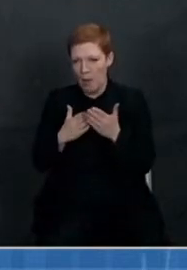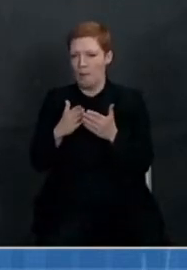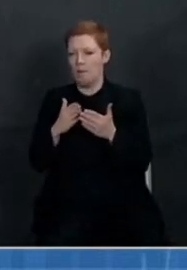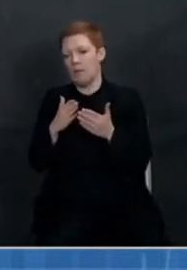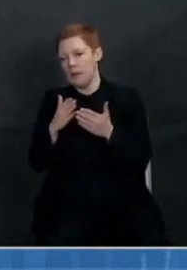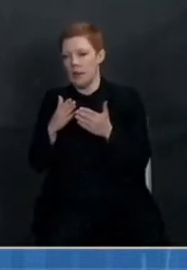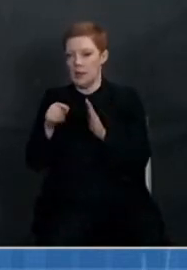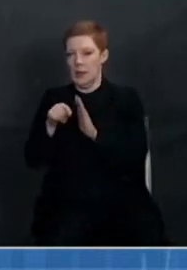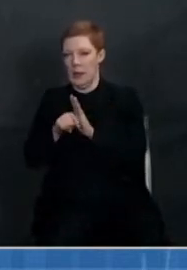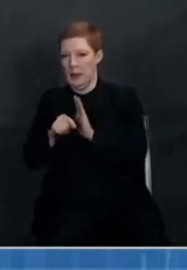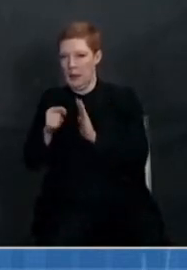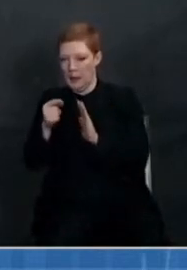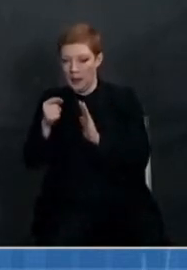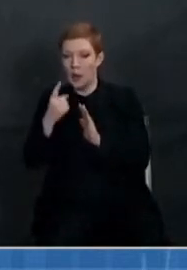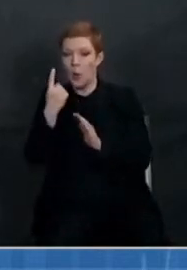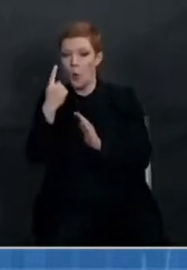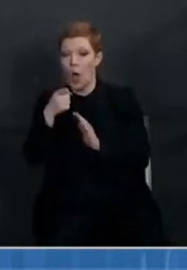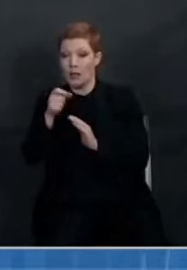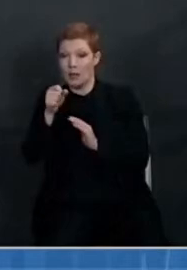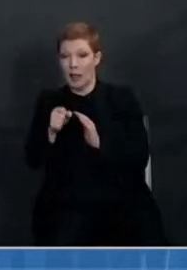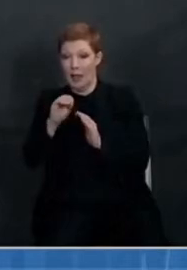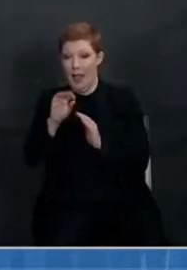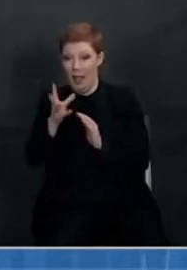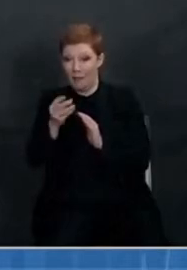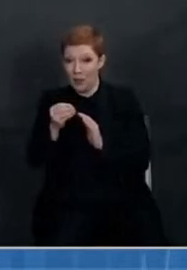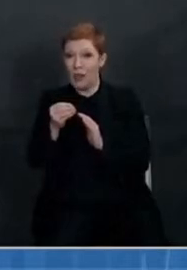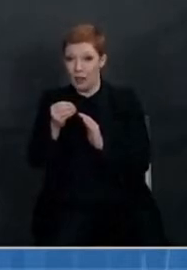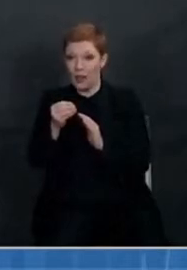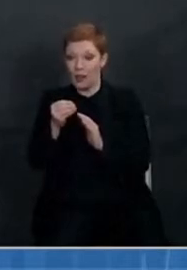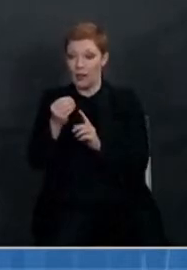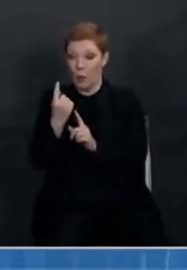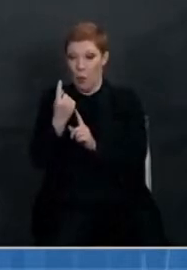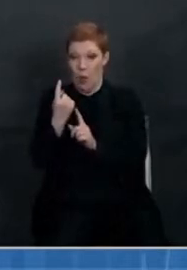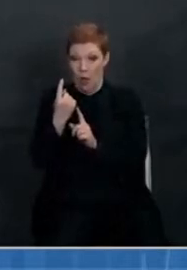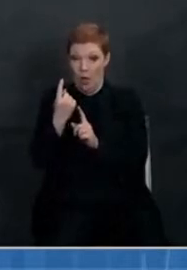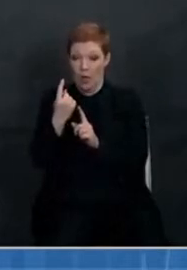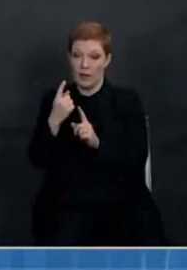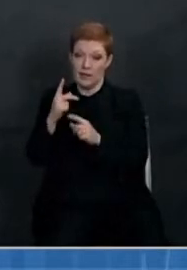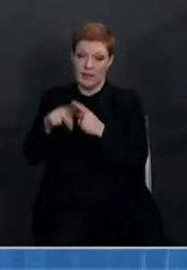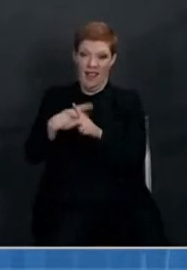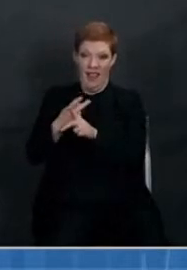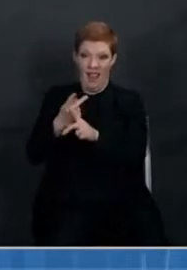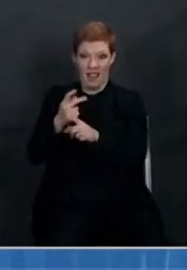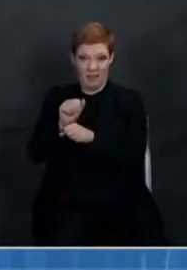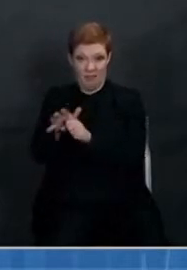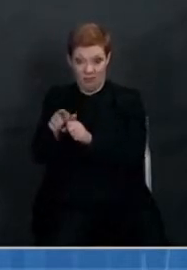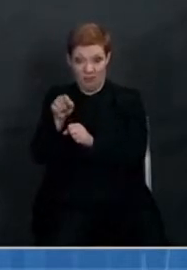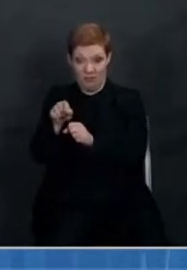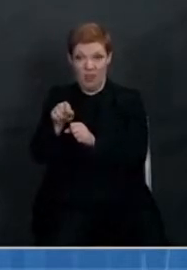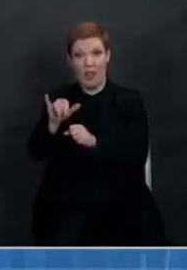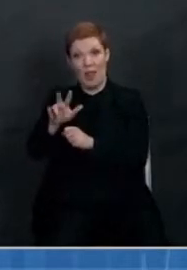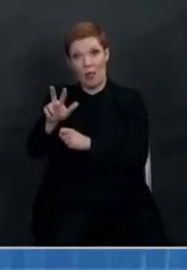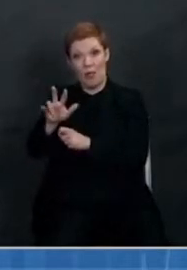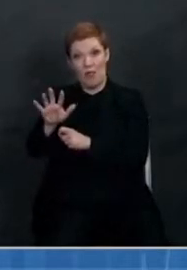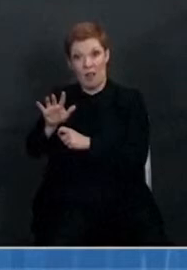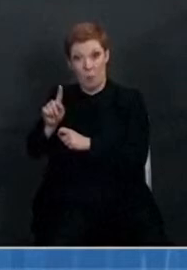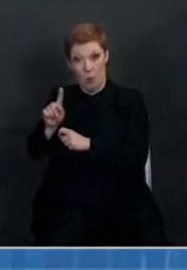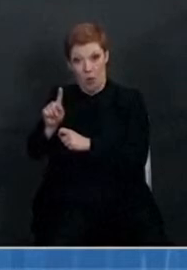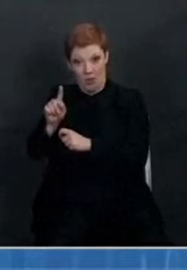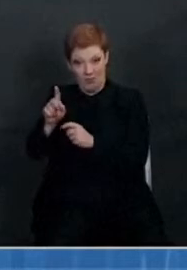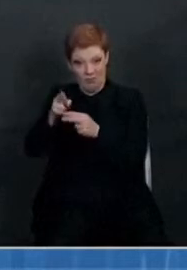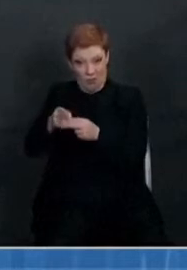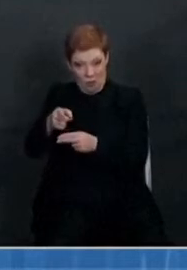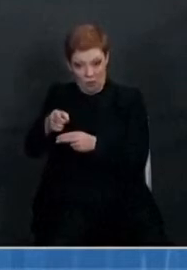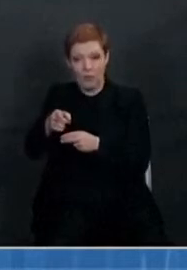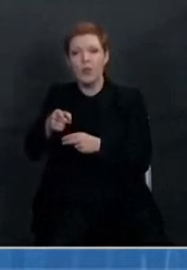looked at the South African isolates, namely the 351, that one had a multifold diminution